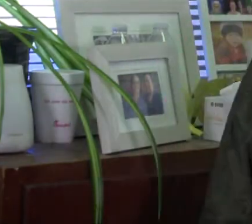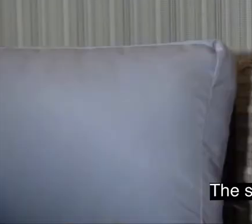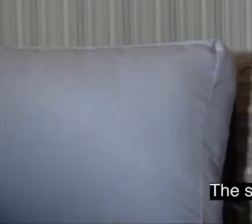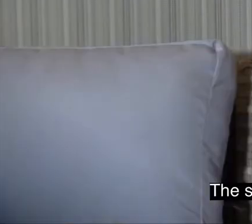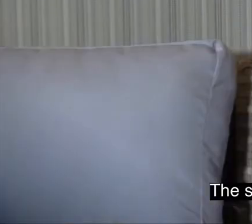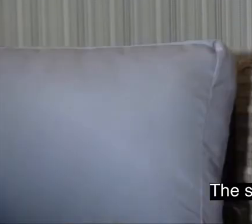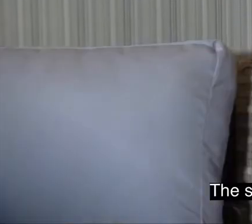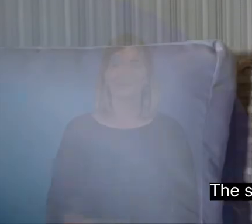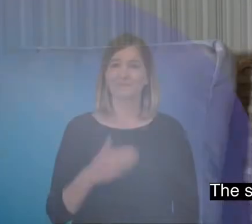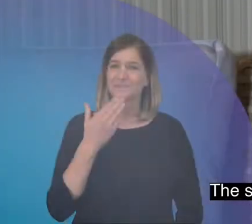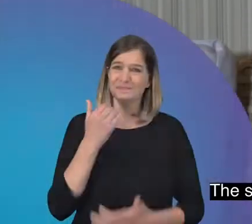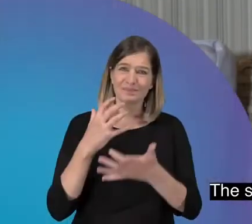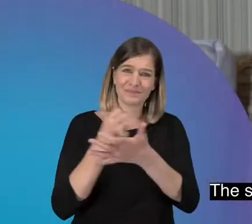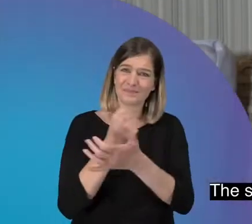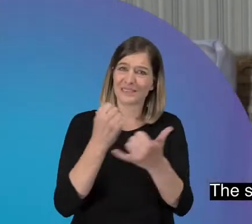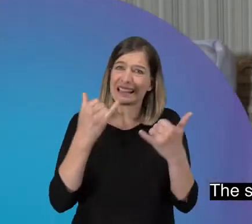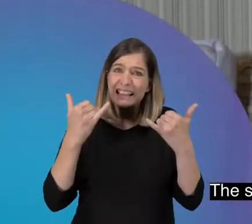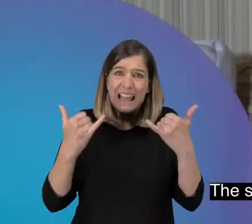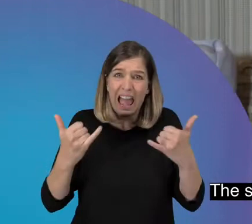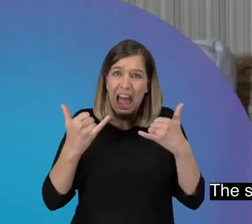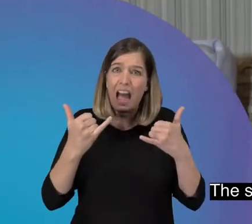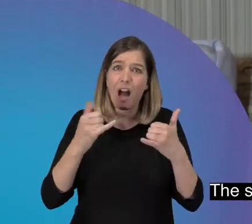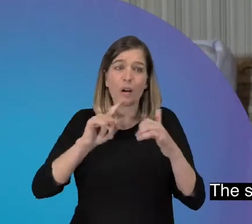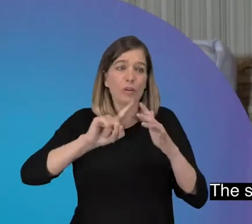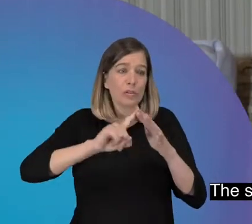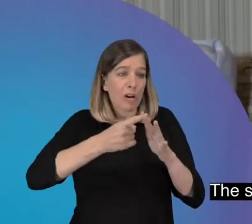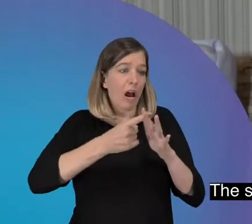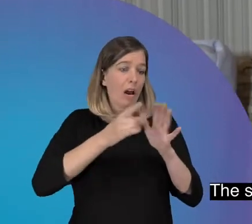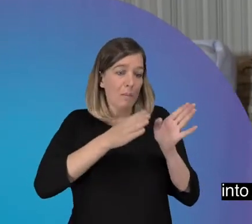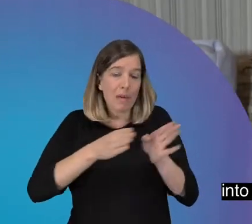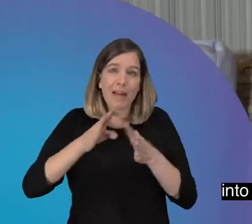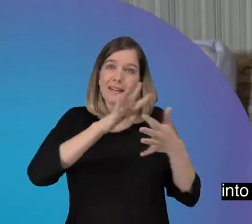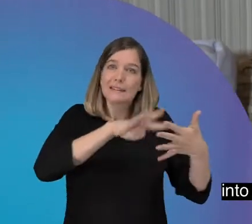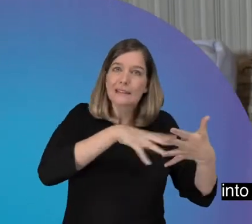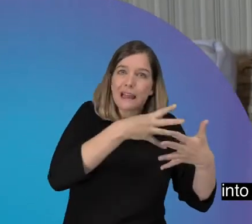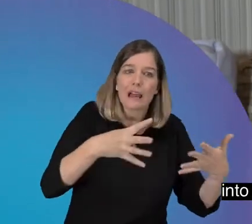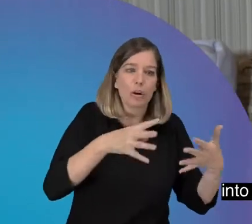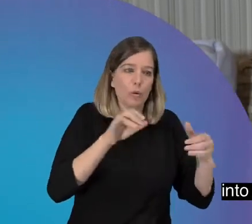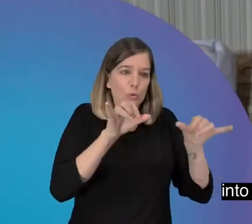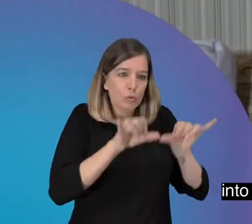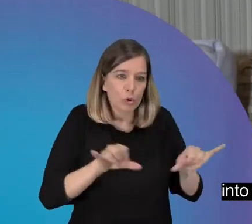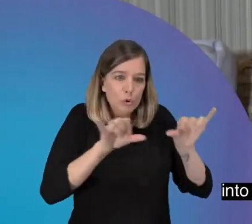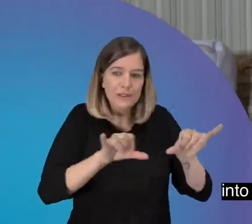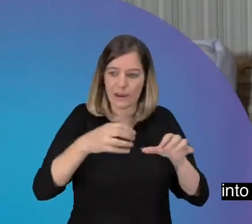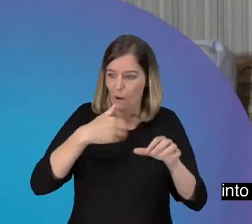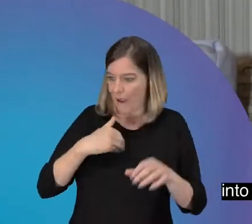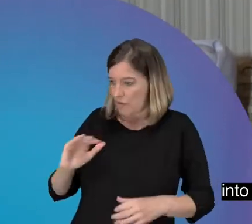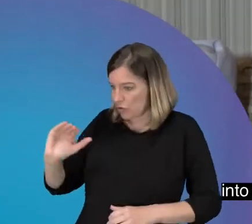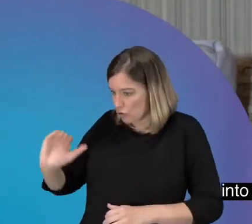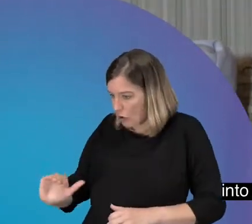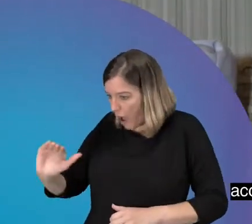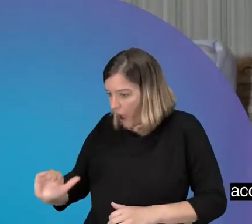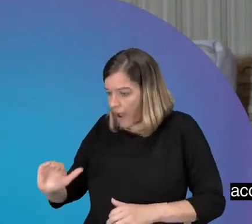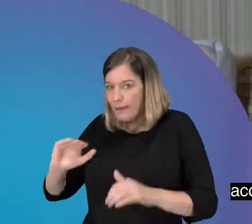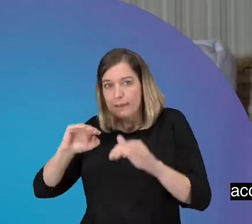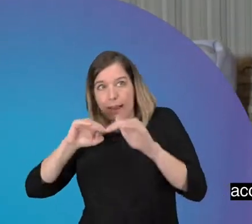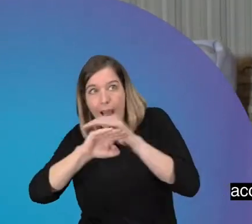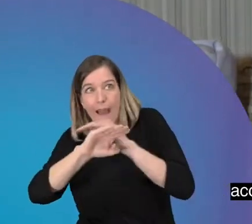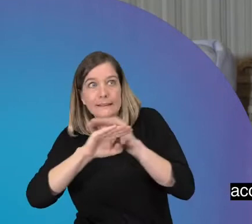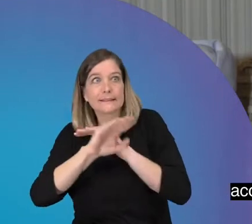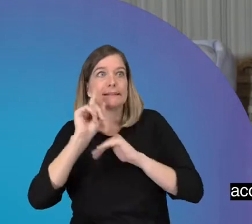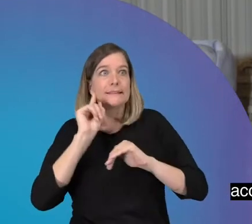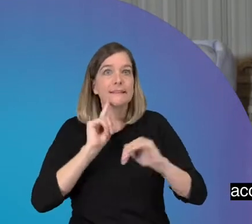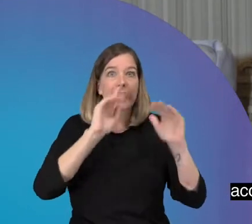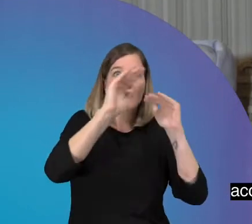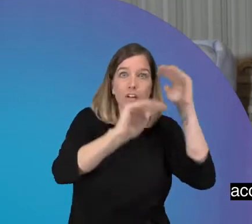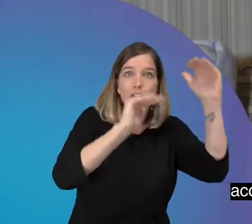The sooner you can build into your life and into your schedule and into your routine access